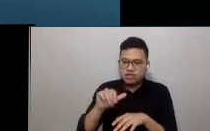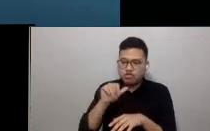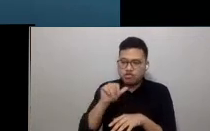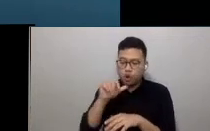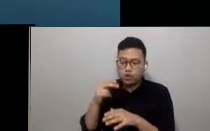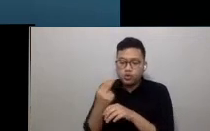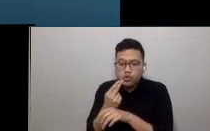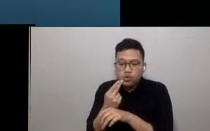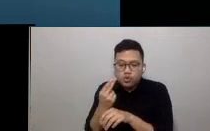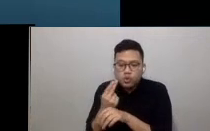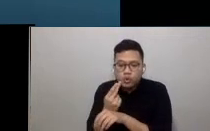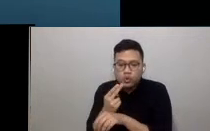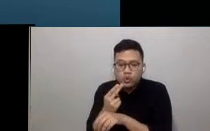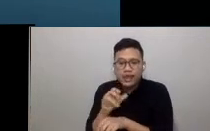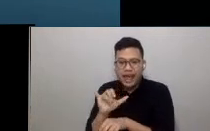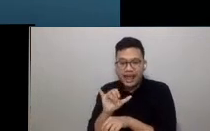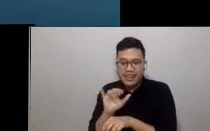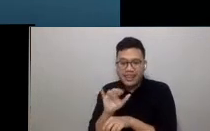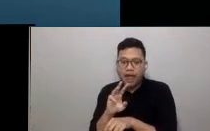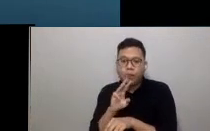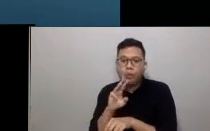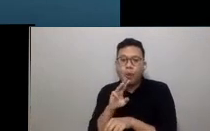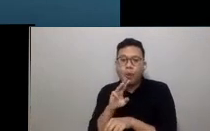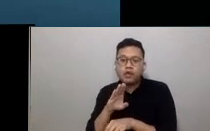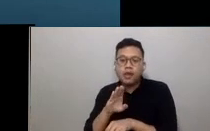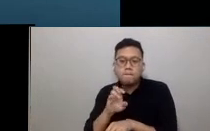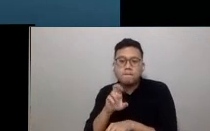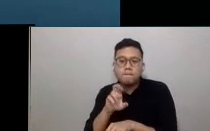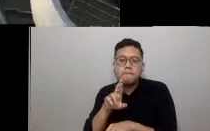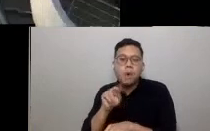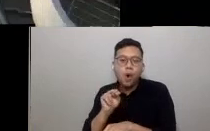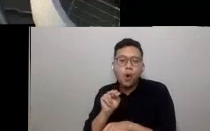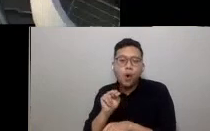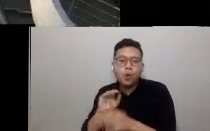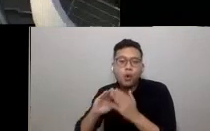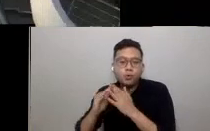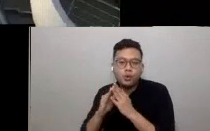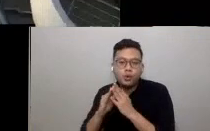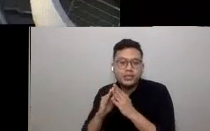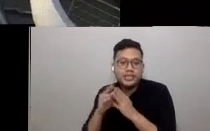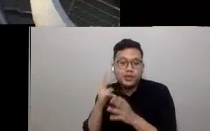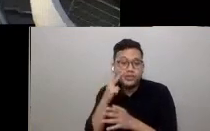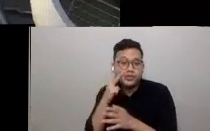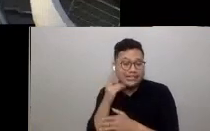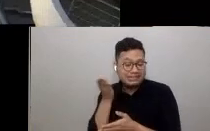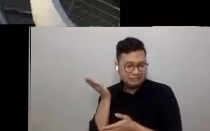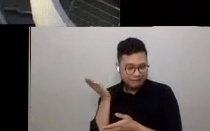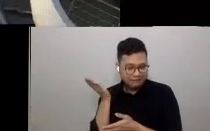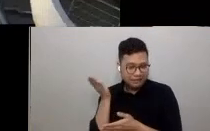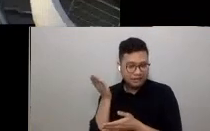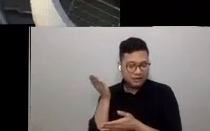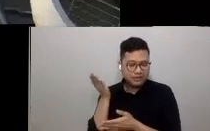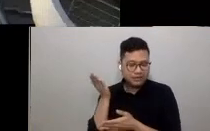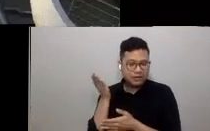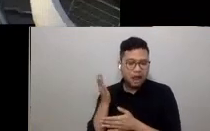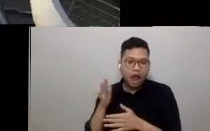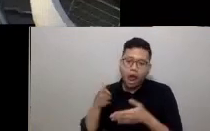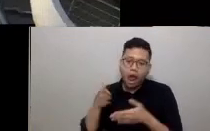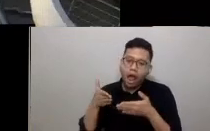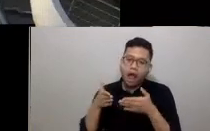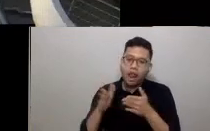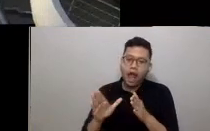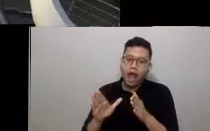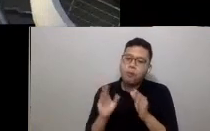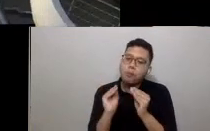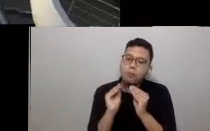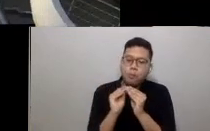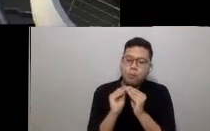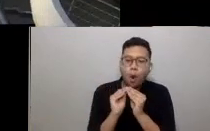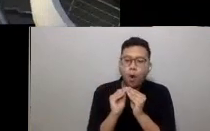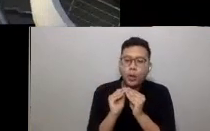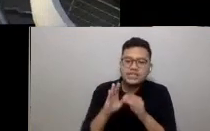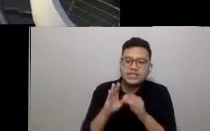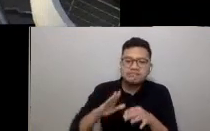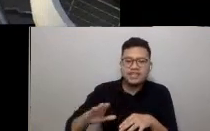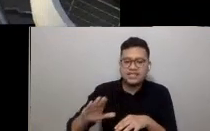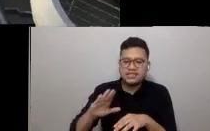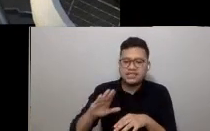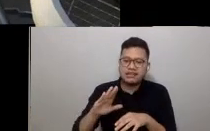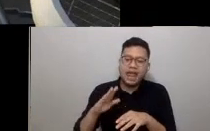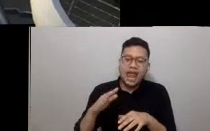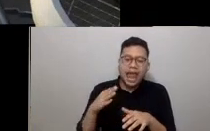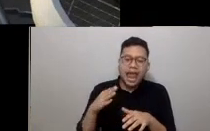waterborne communities, as you can see here. This could allow for new self-sustaining and resilient communities